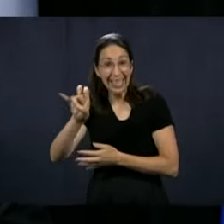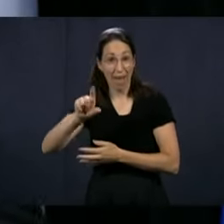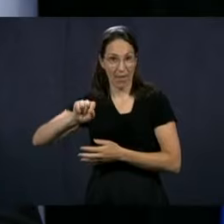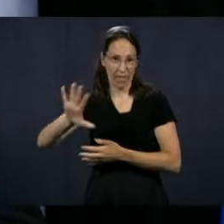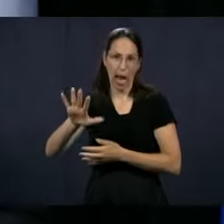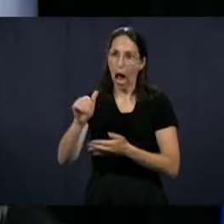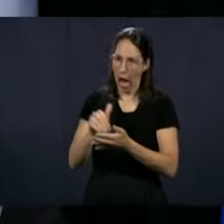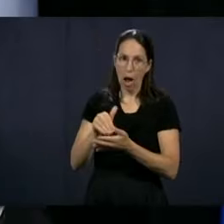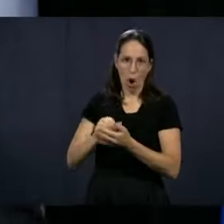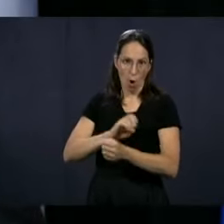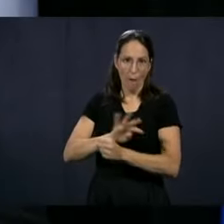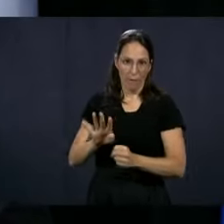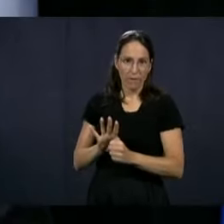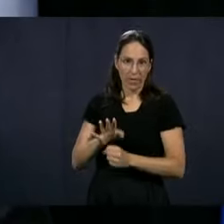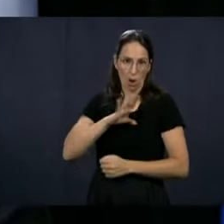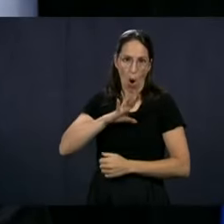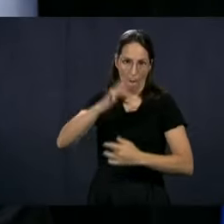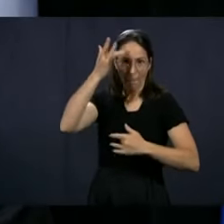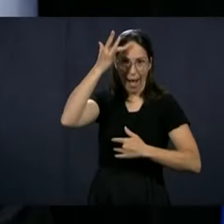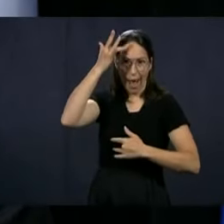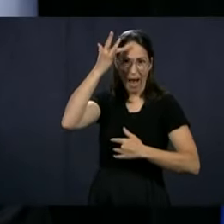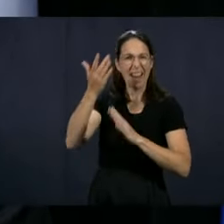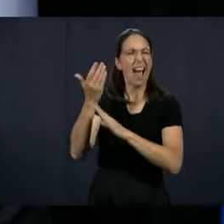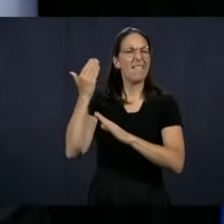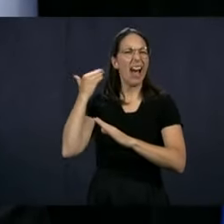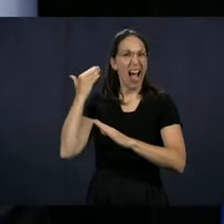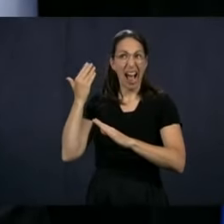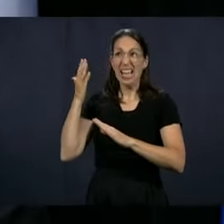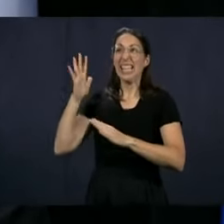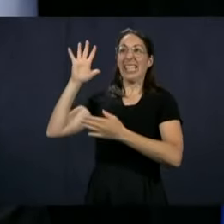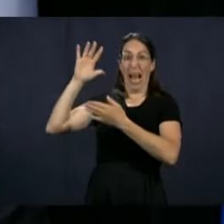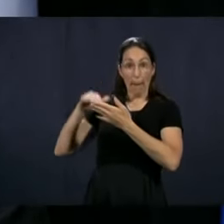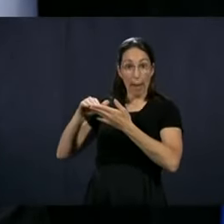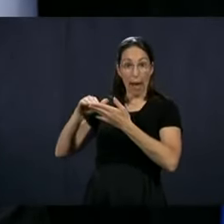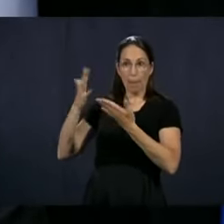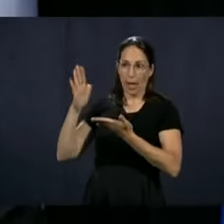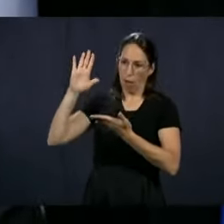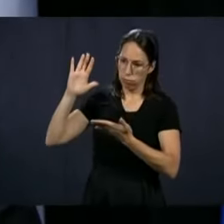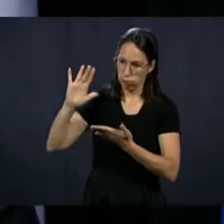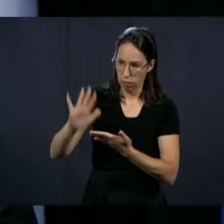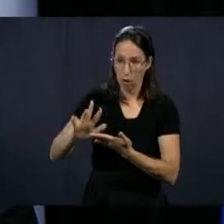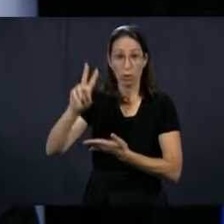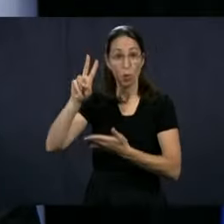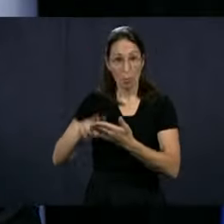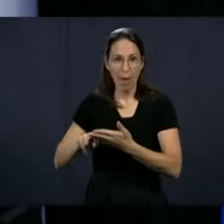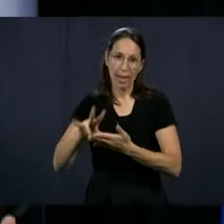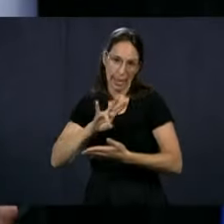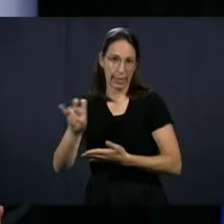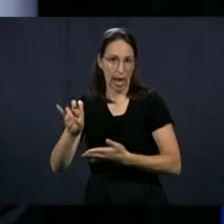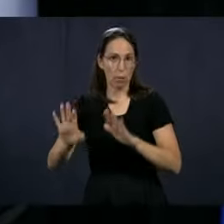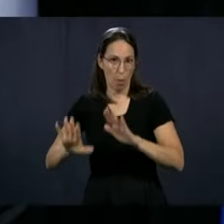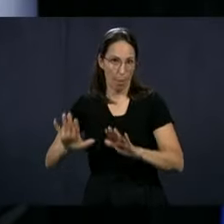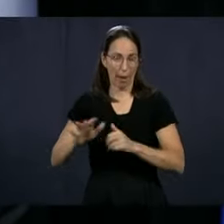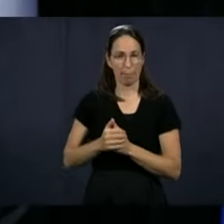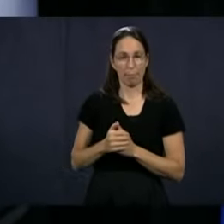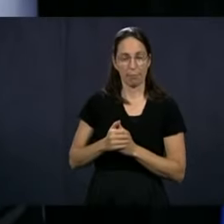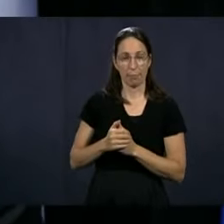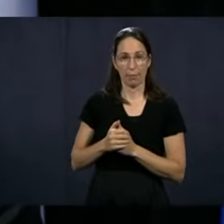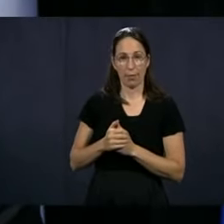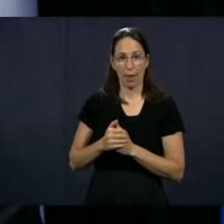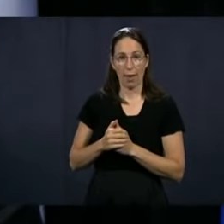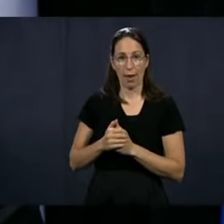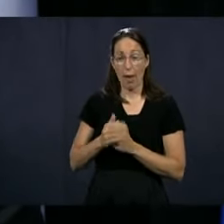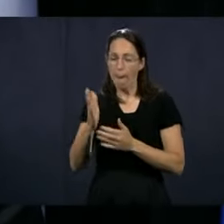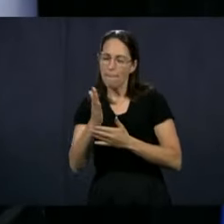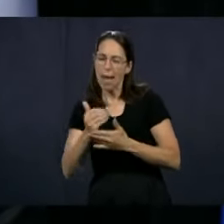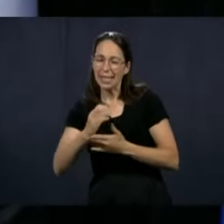people who are still infected. At one point, we were up to 5,000. Now, we're at 2,700. And if I just